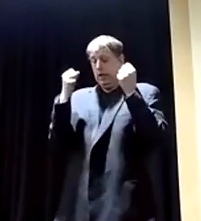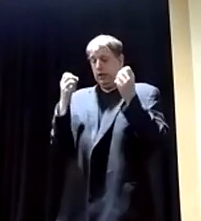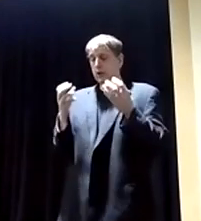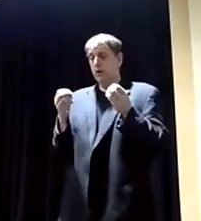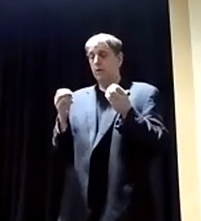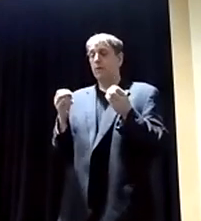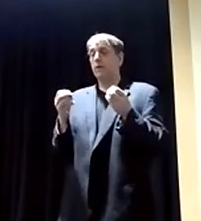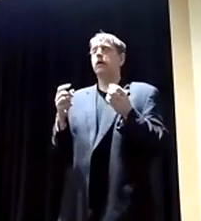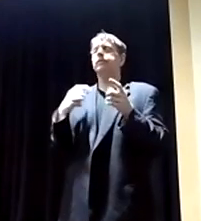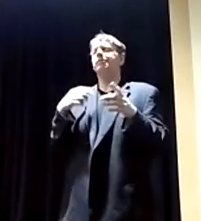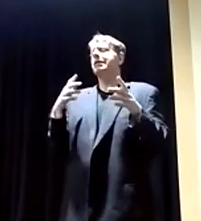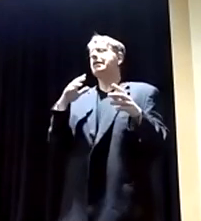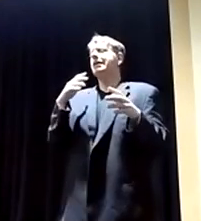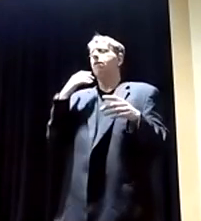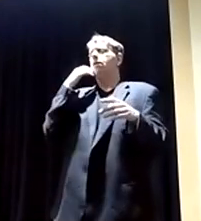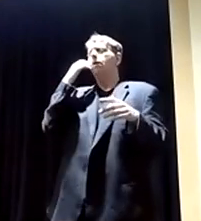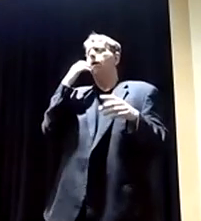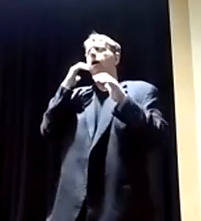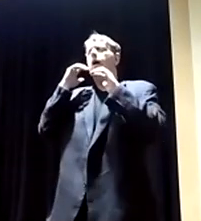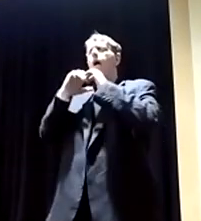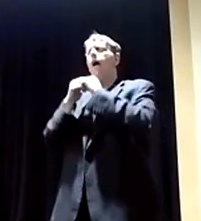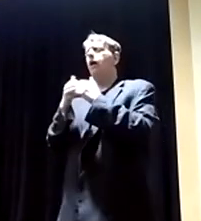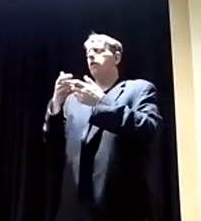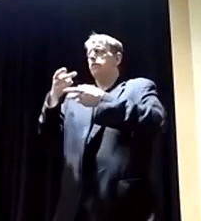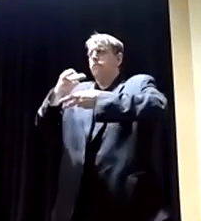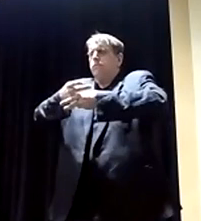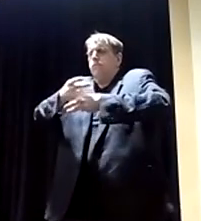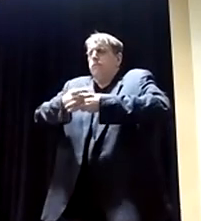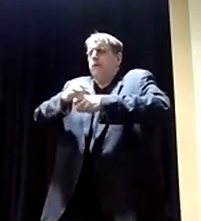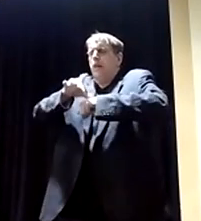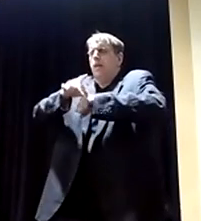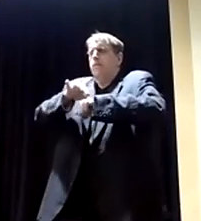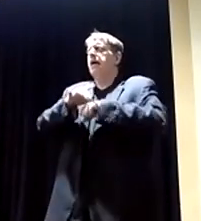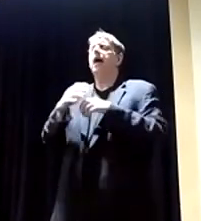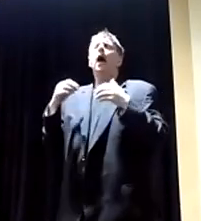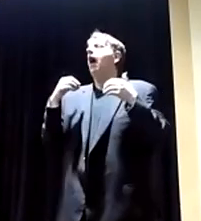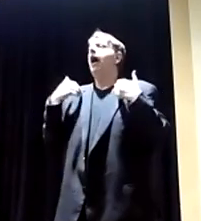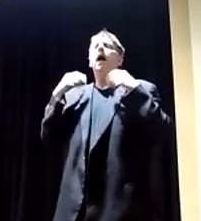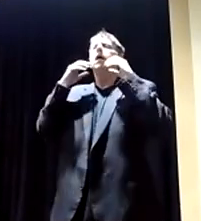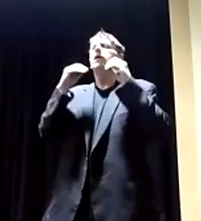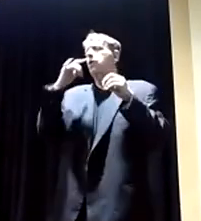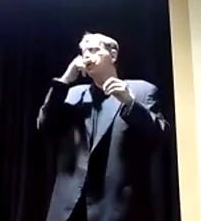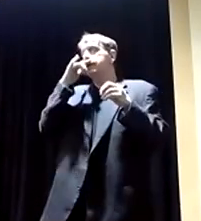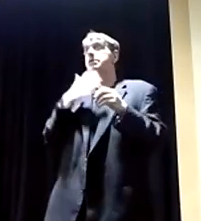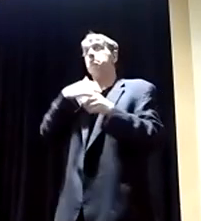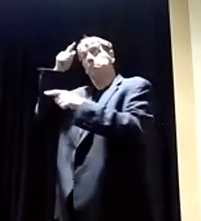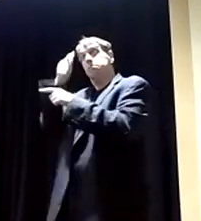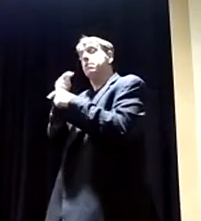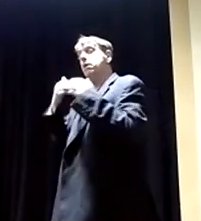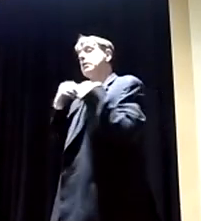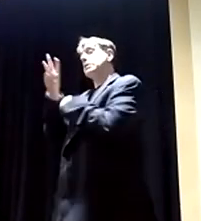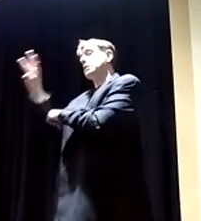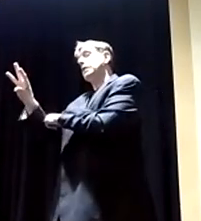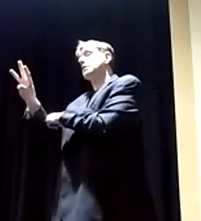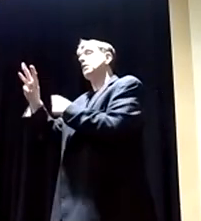So it's a disgrace how we treat this planet. I don't have any kids. My father has six though. And when they're